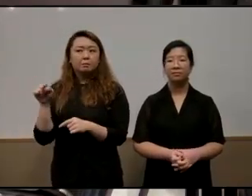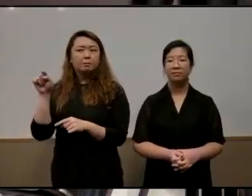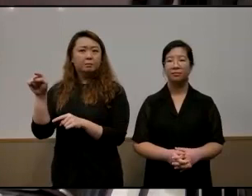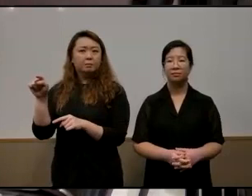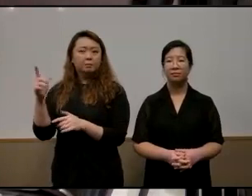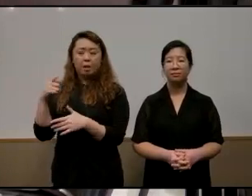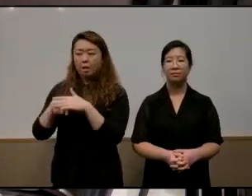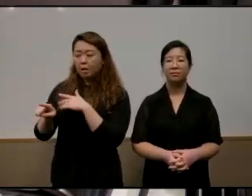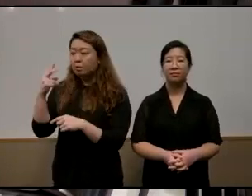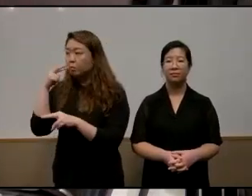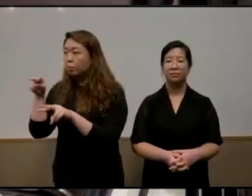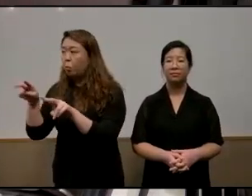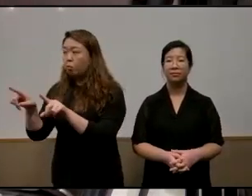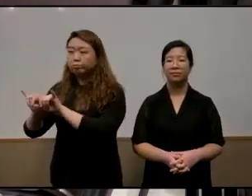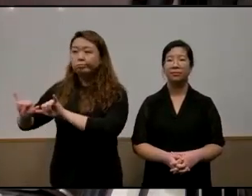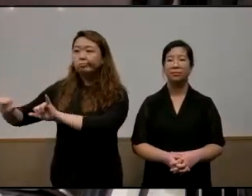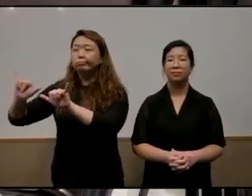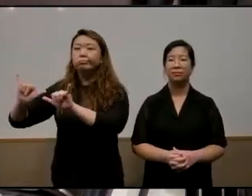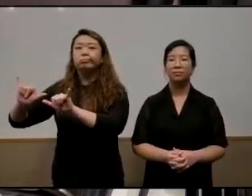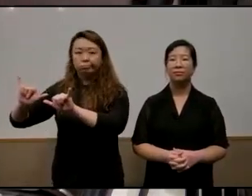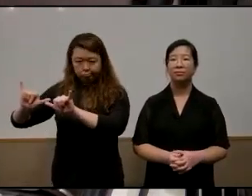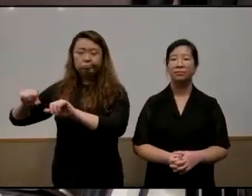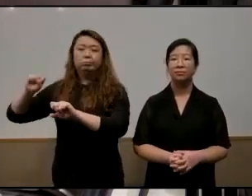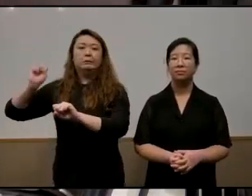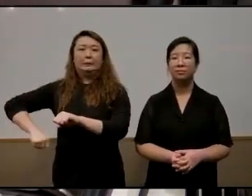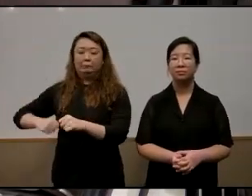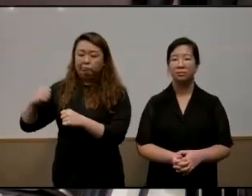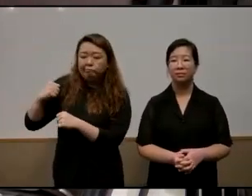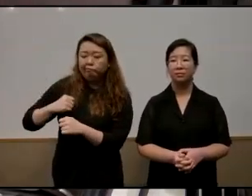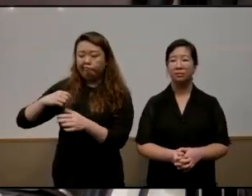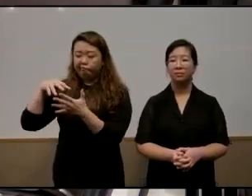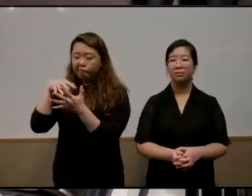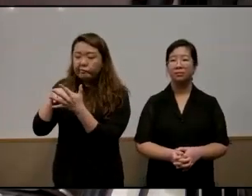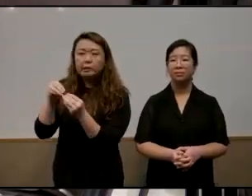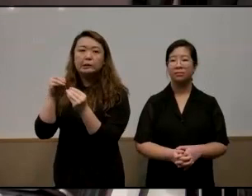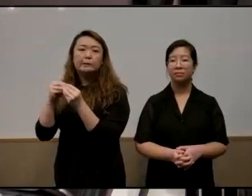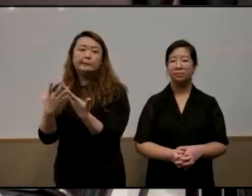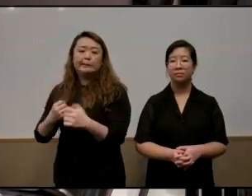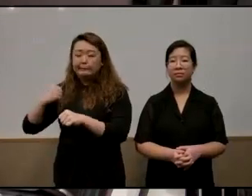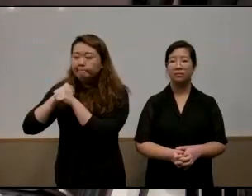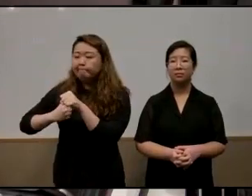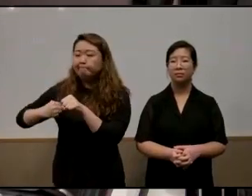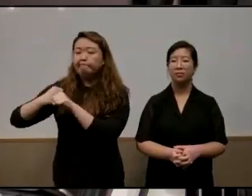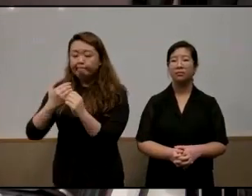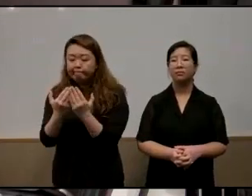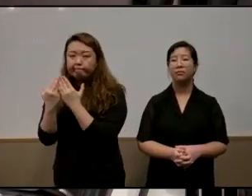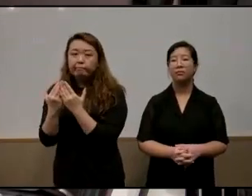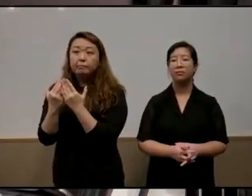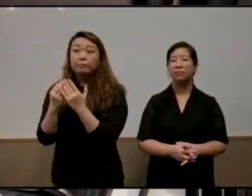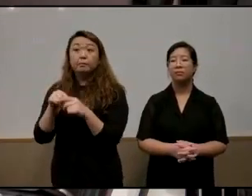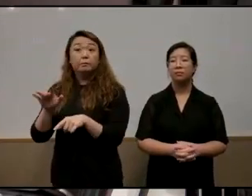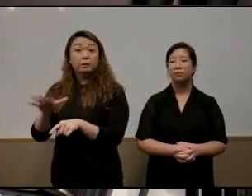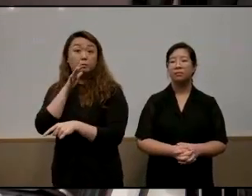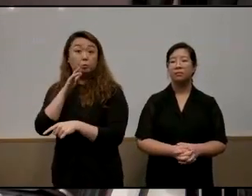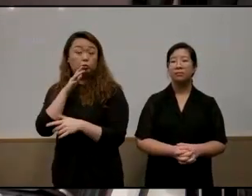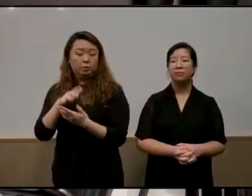got lifted uh by everyone's others aspirations and hard work and so on and even his mother